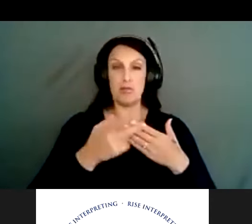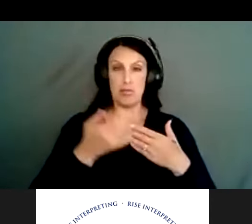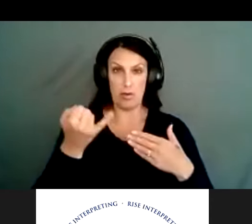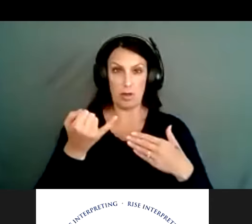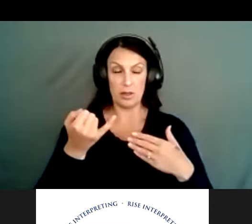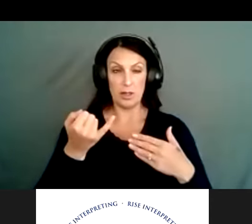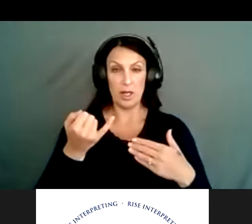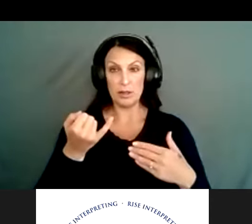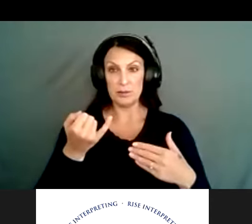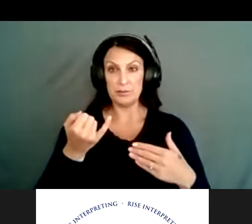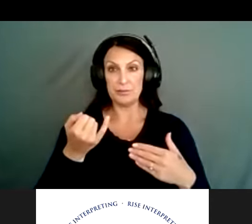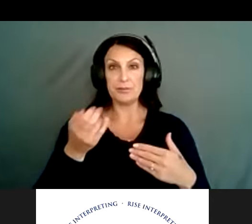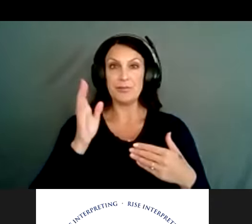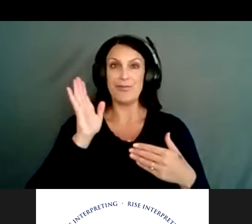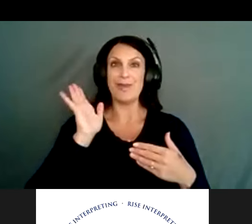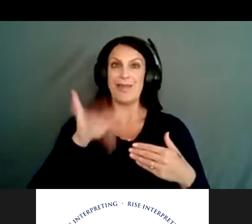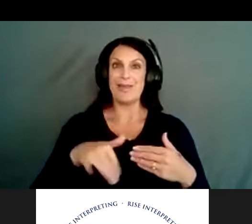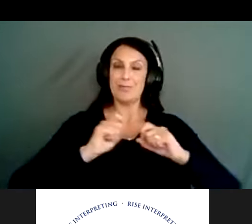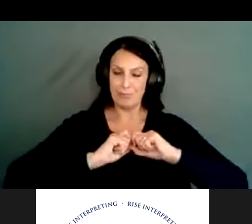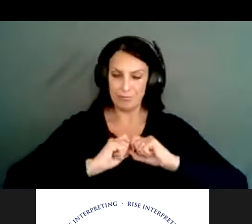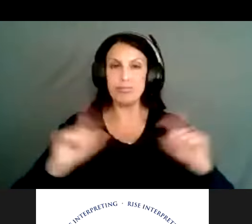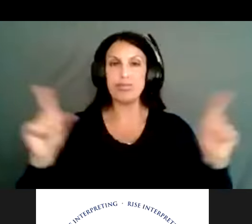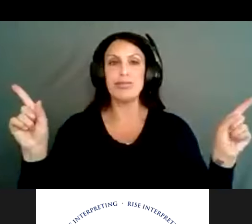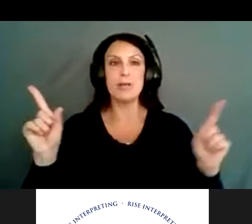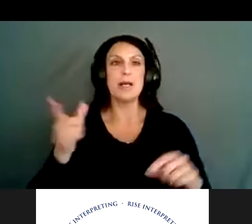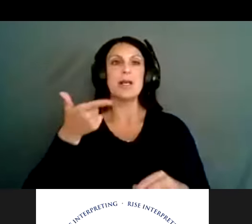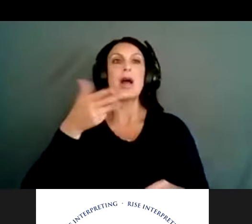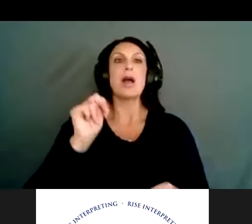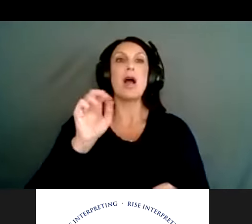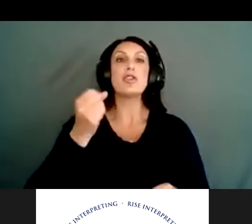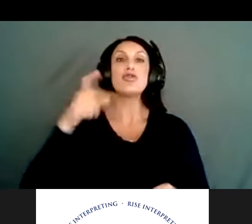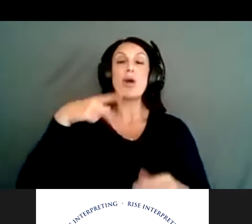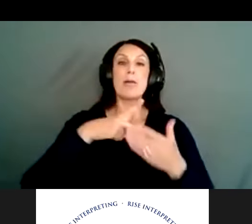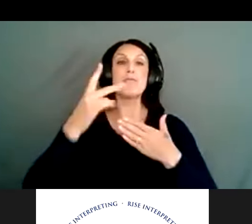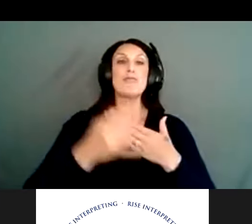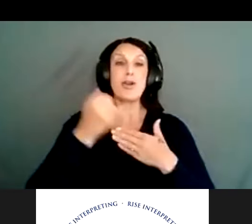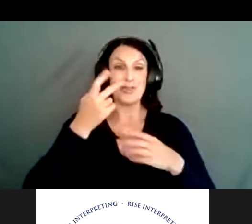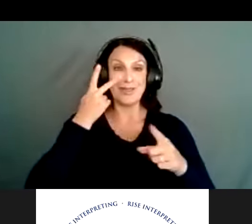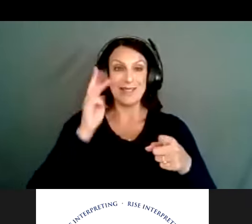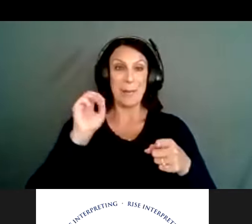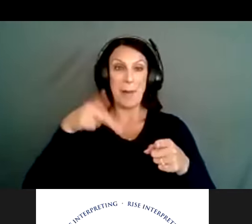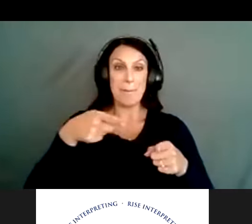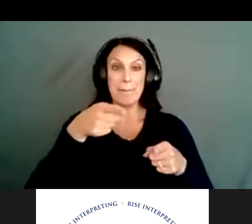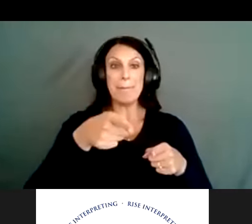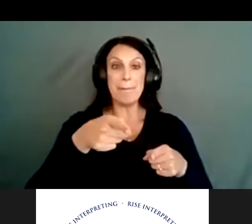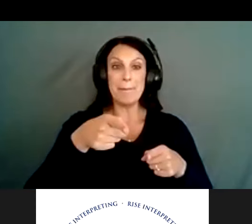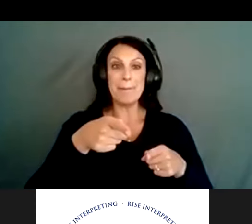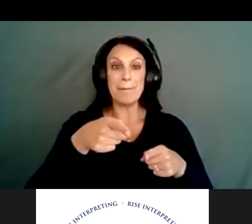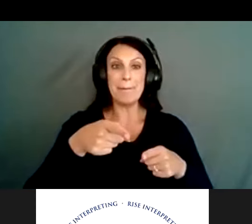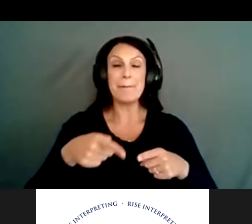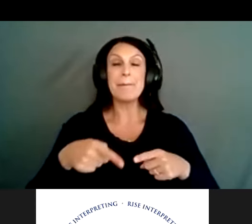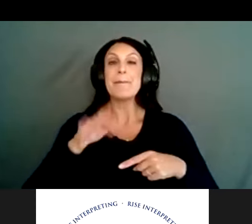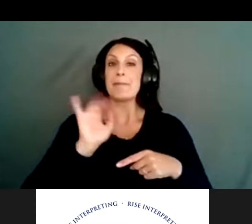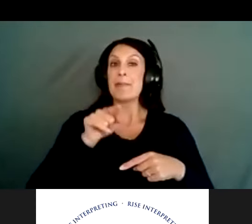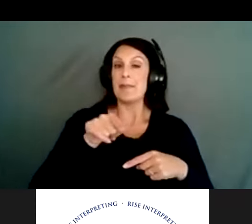rolled out across the country is the gunshot project. So you see on the map, that's from the Means Matters website. A variety of efforts